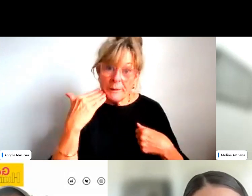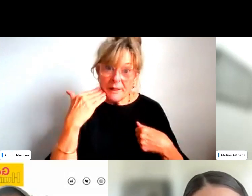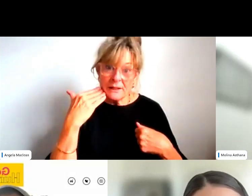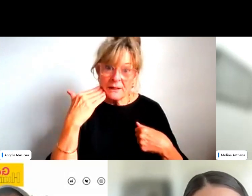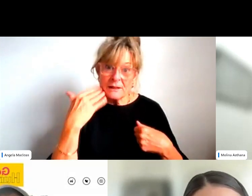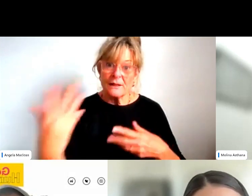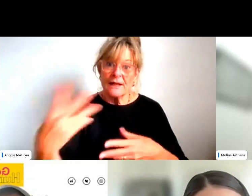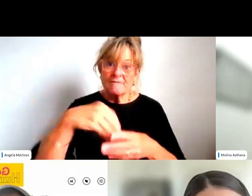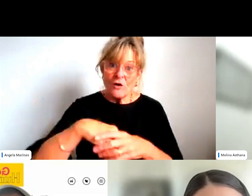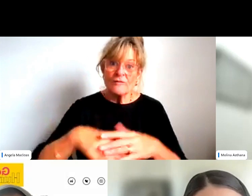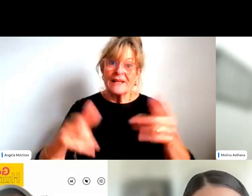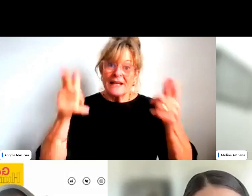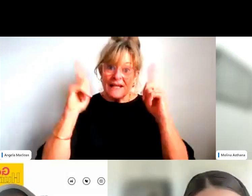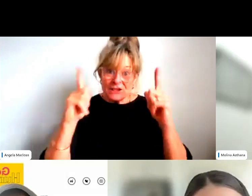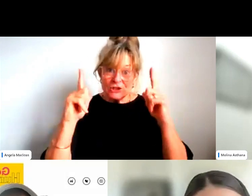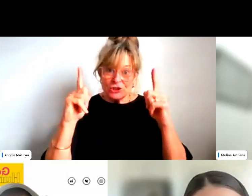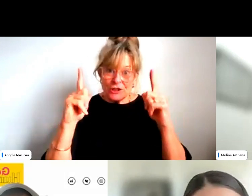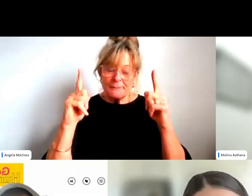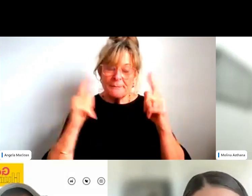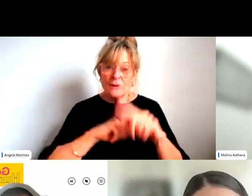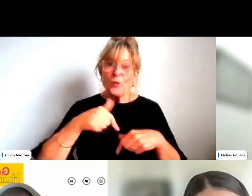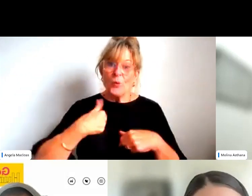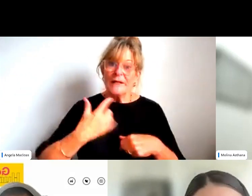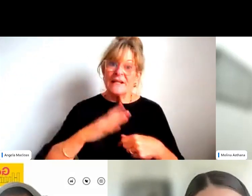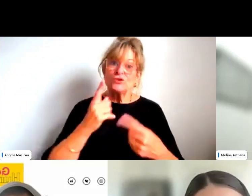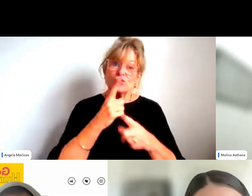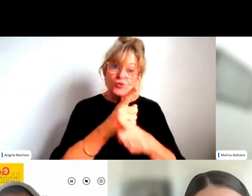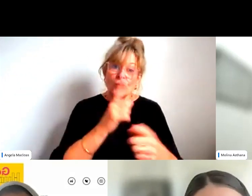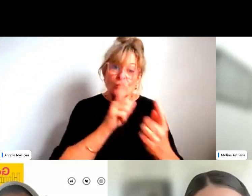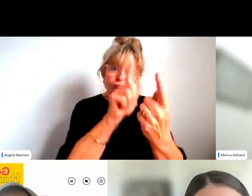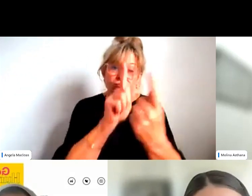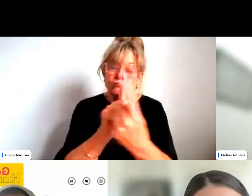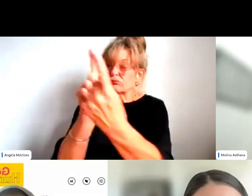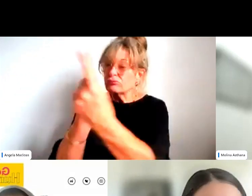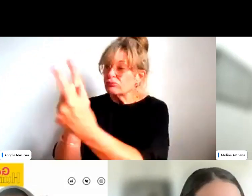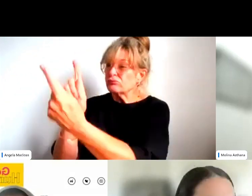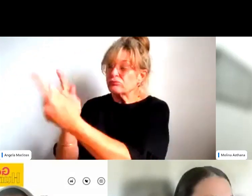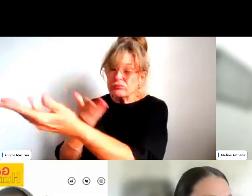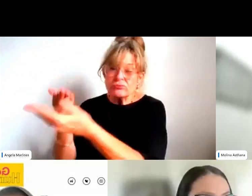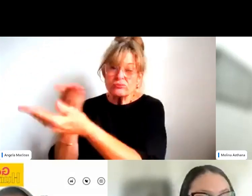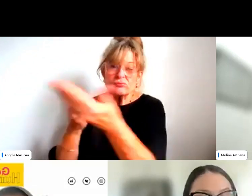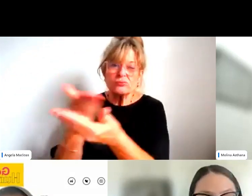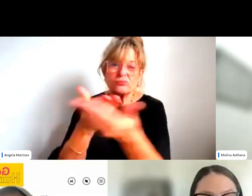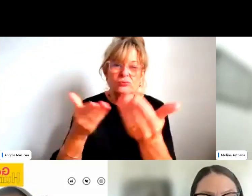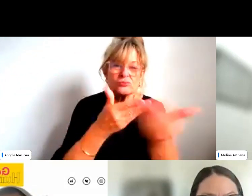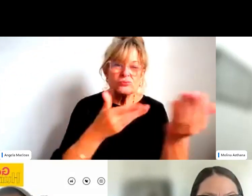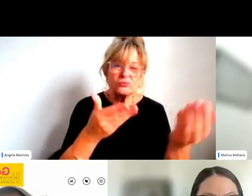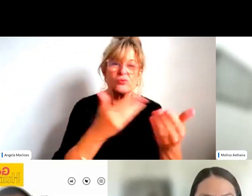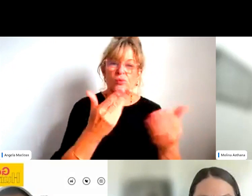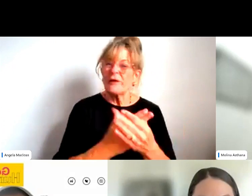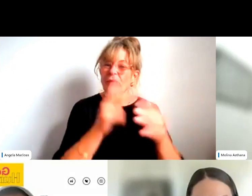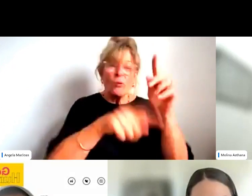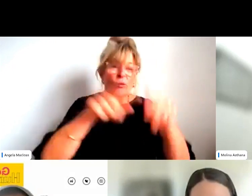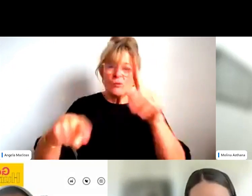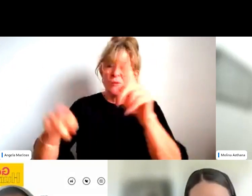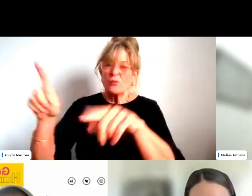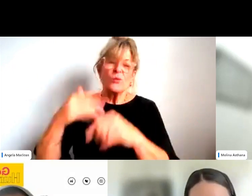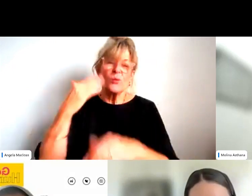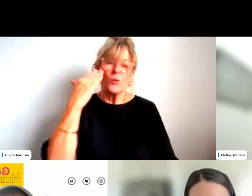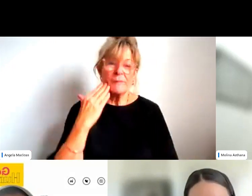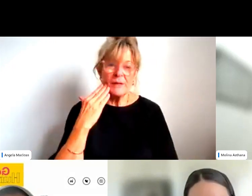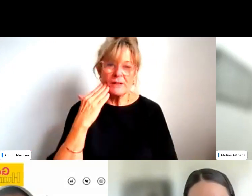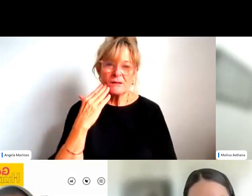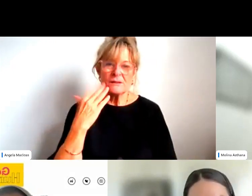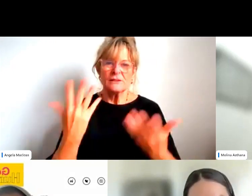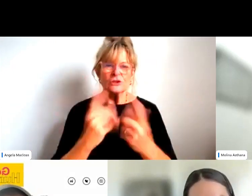more women and all kinds of women. And I just don't think we do. Um, and that part of that, big part of that is rethinking